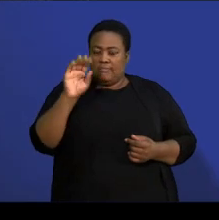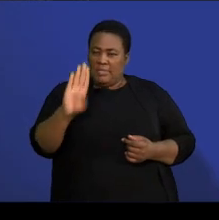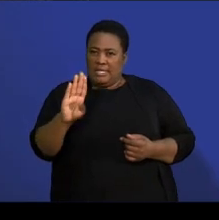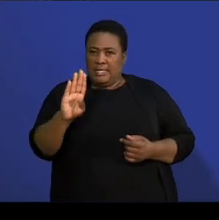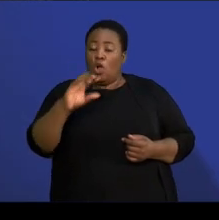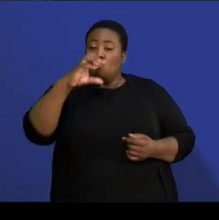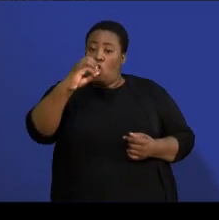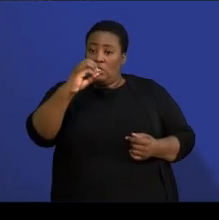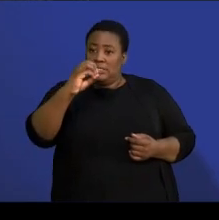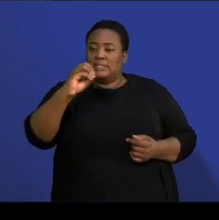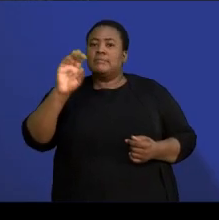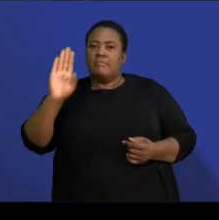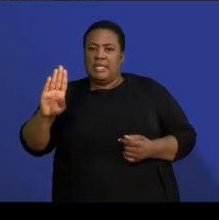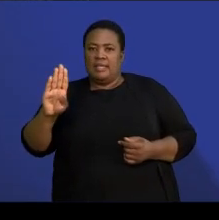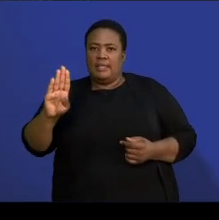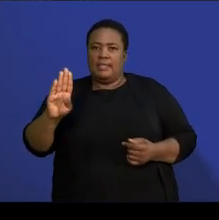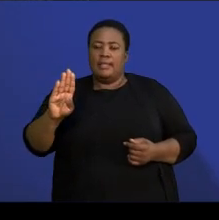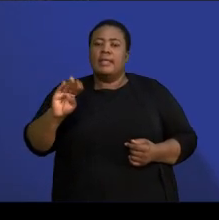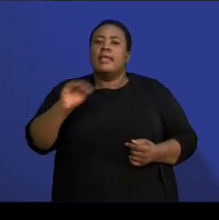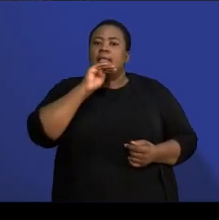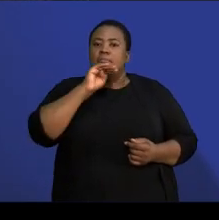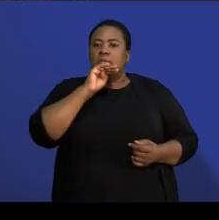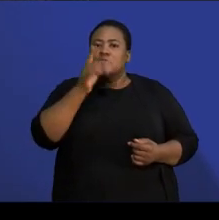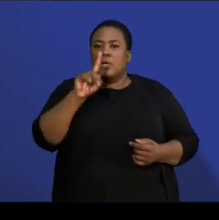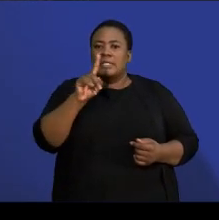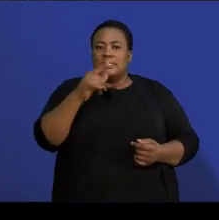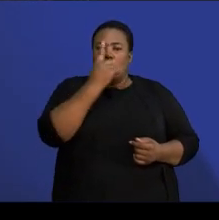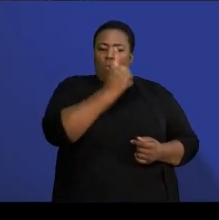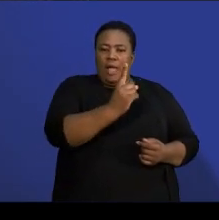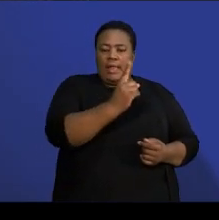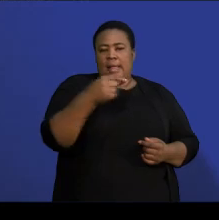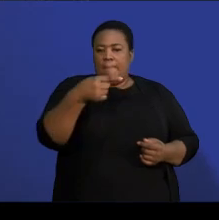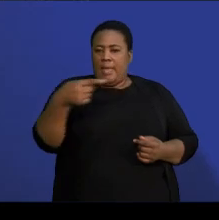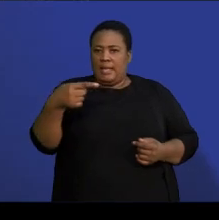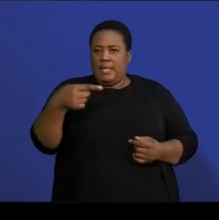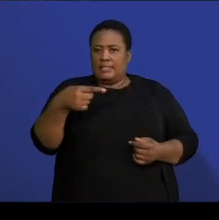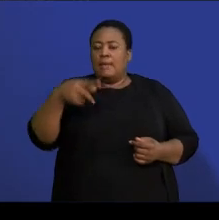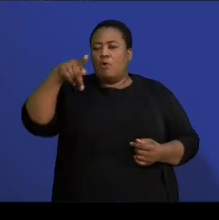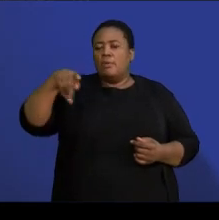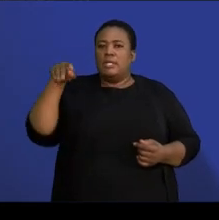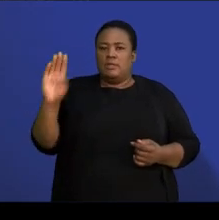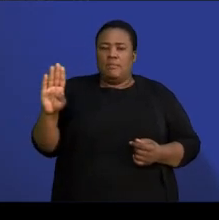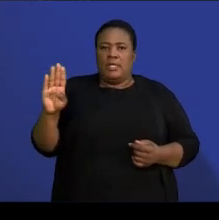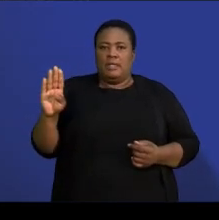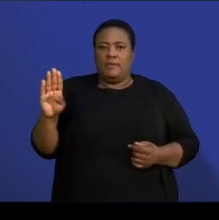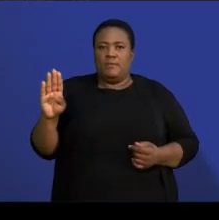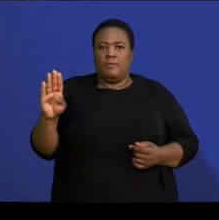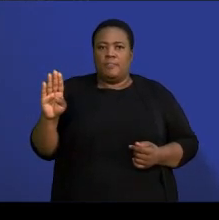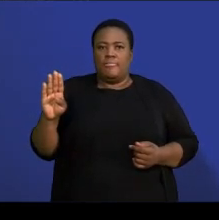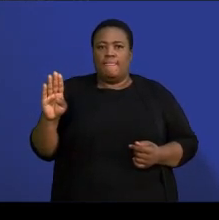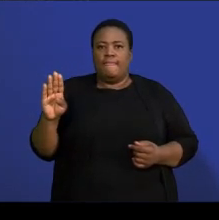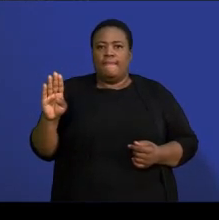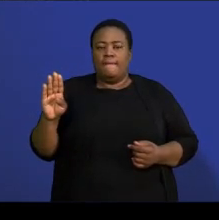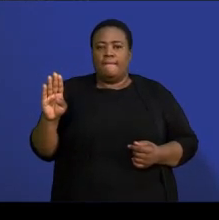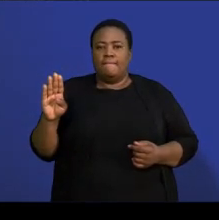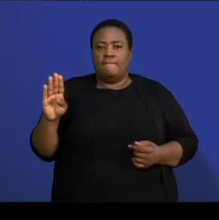the probability of B. That's what the probability of not B means. So, from having the